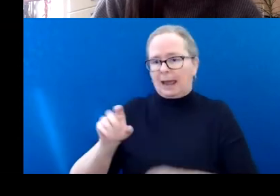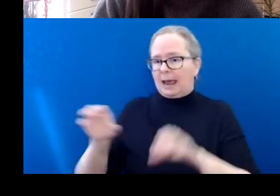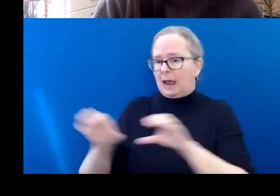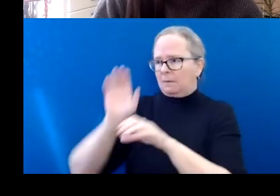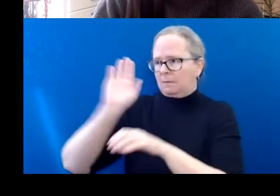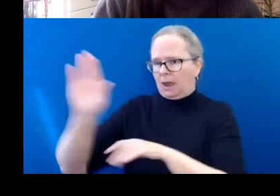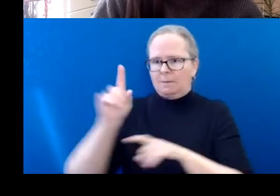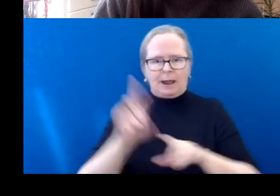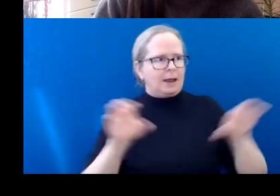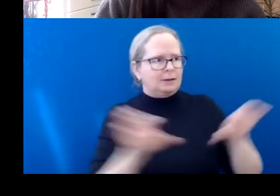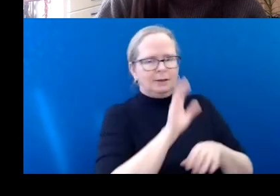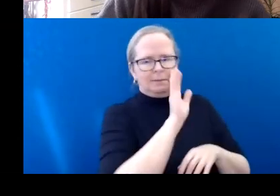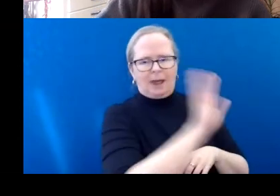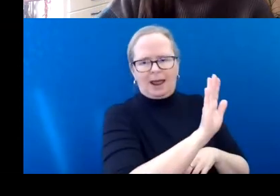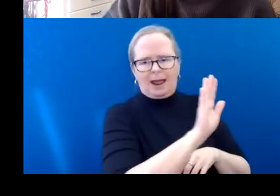through another grant program.